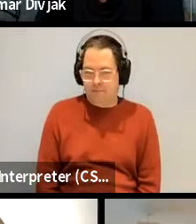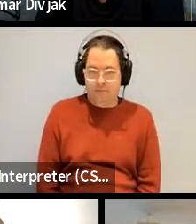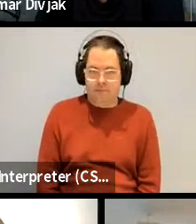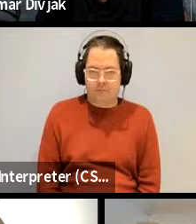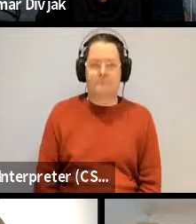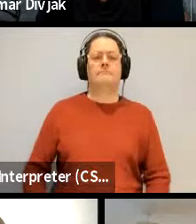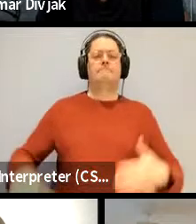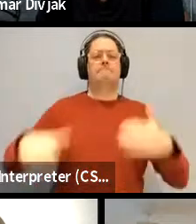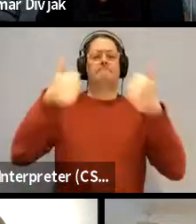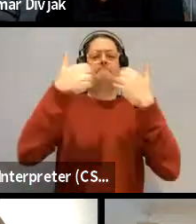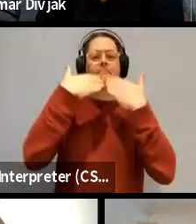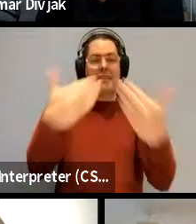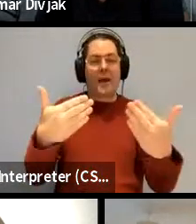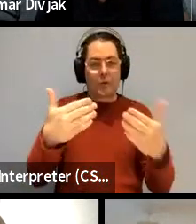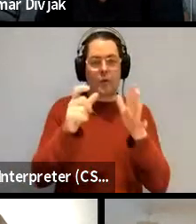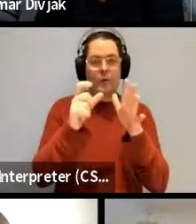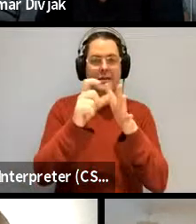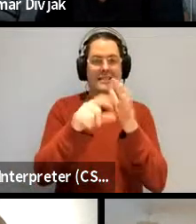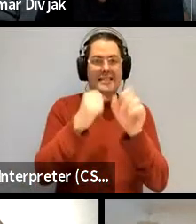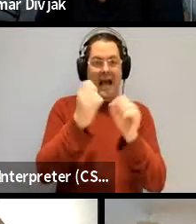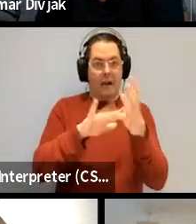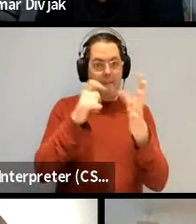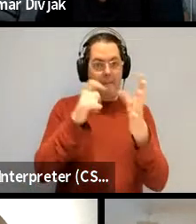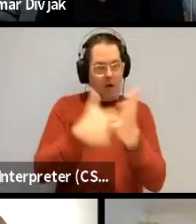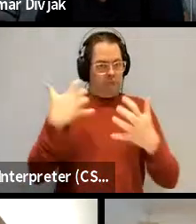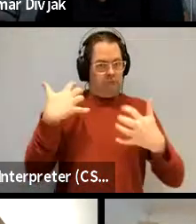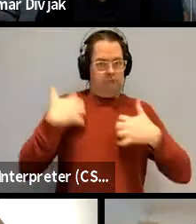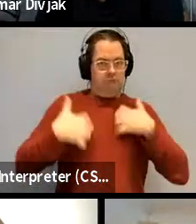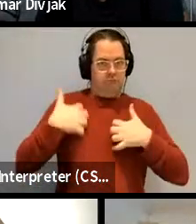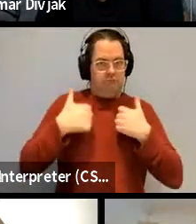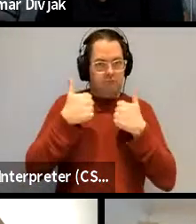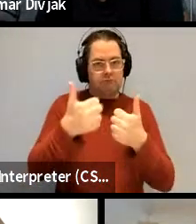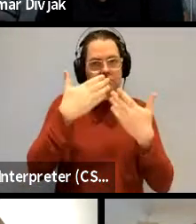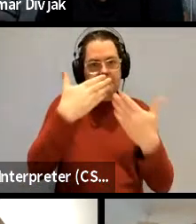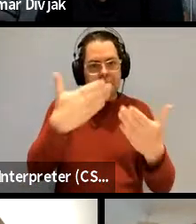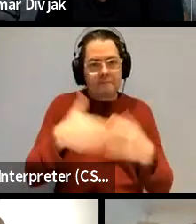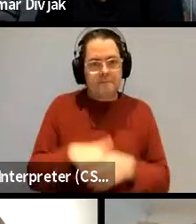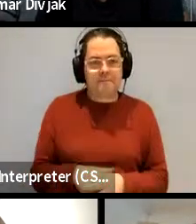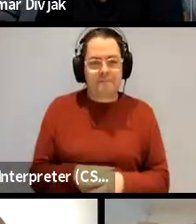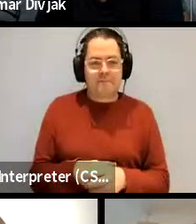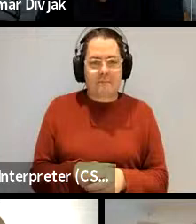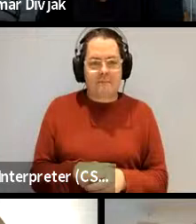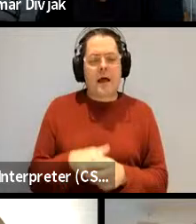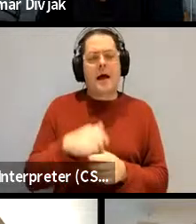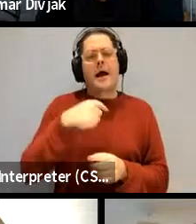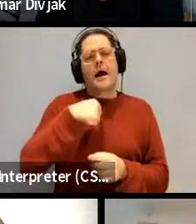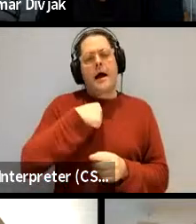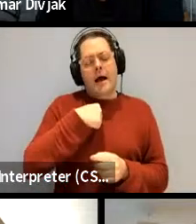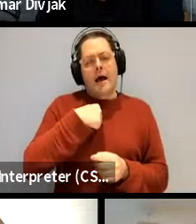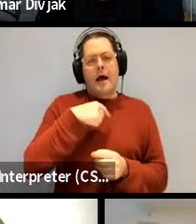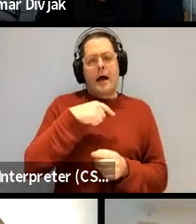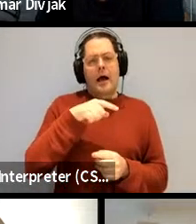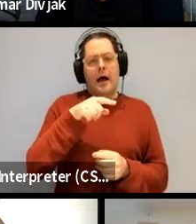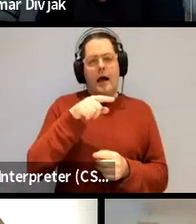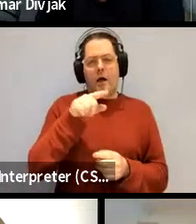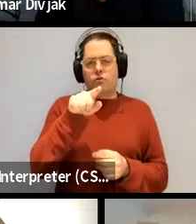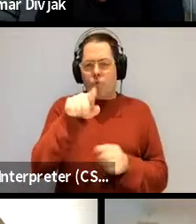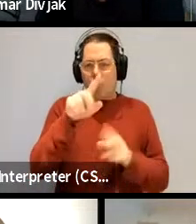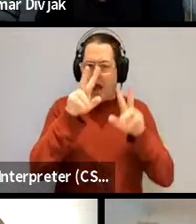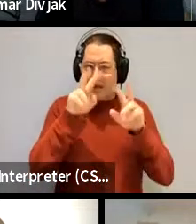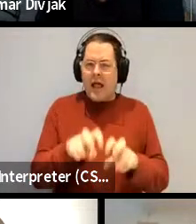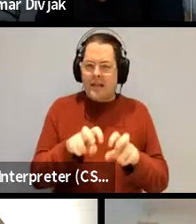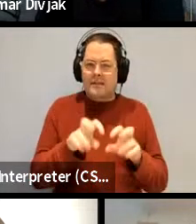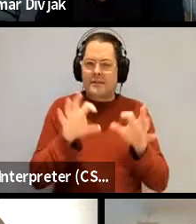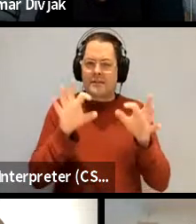thanks very much i really really enjoyed that um i i think that the analysis you gave of